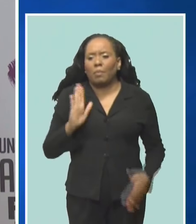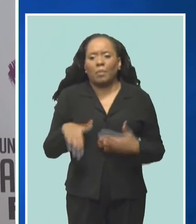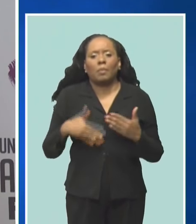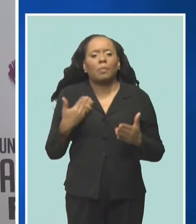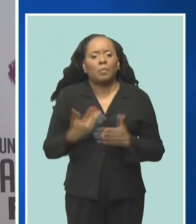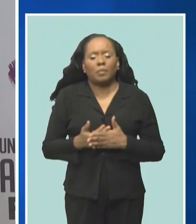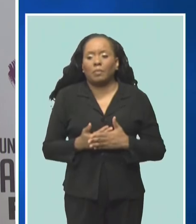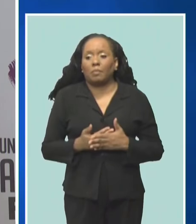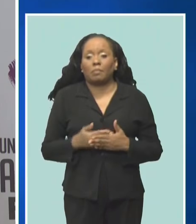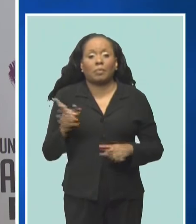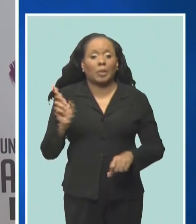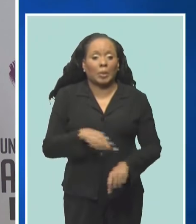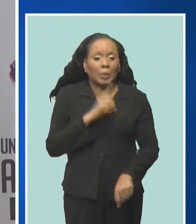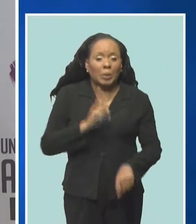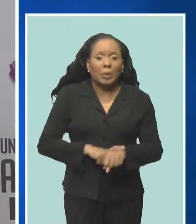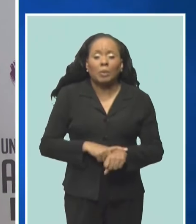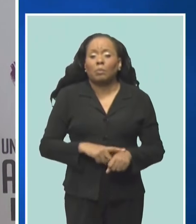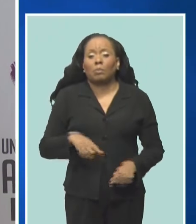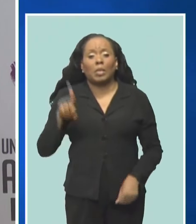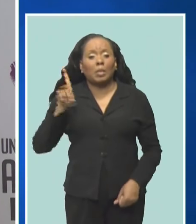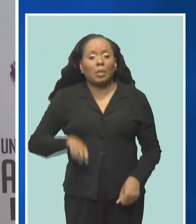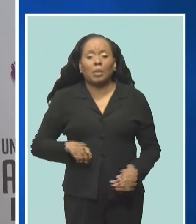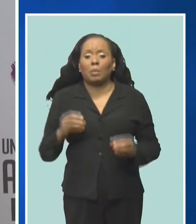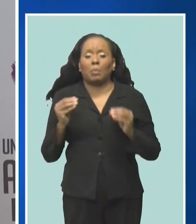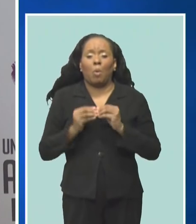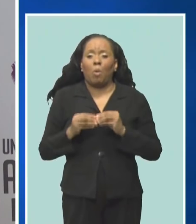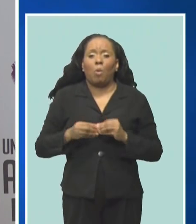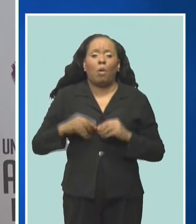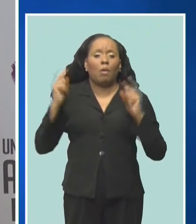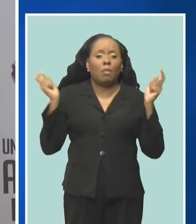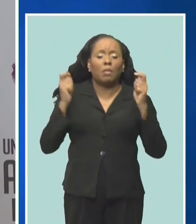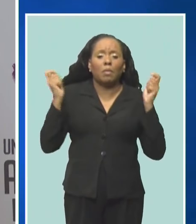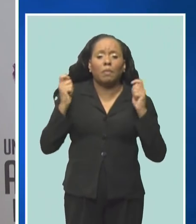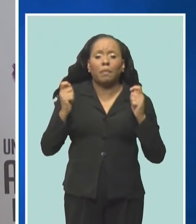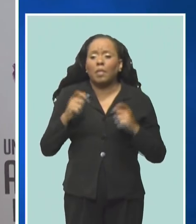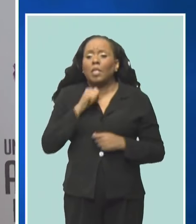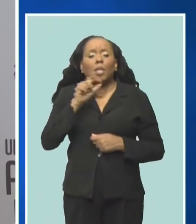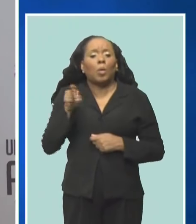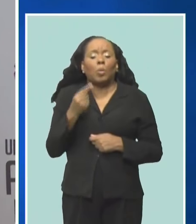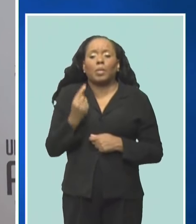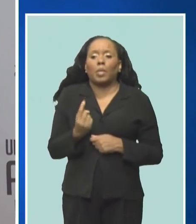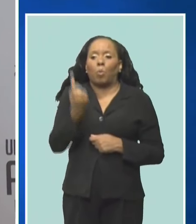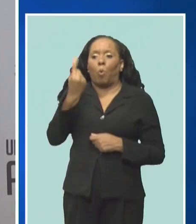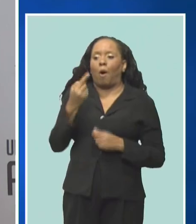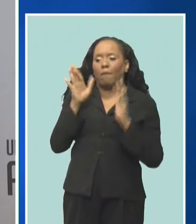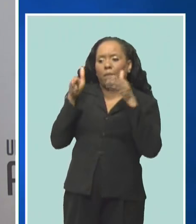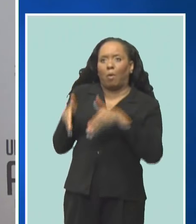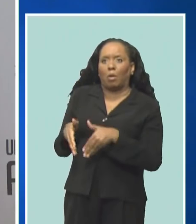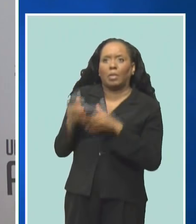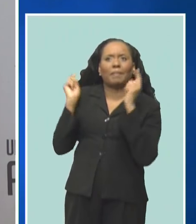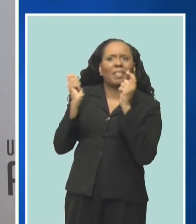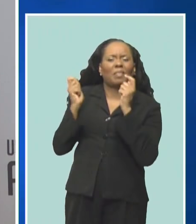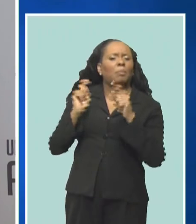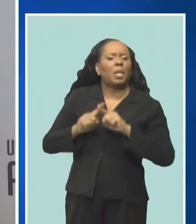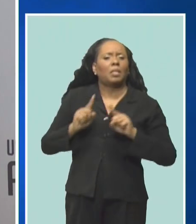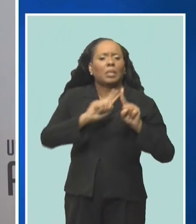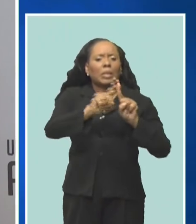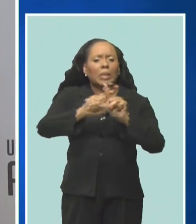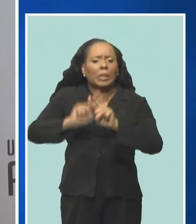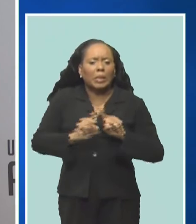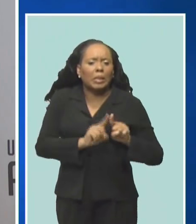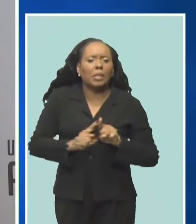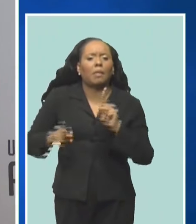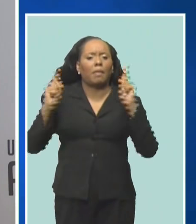that there's a need for more festivals outside of our major festival, which is the proper festival. So I think the